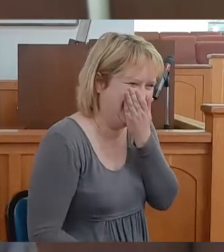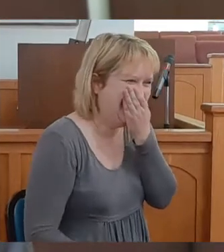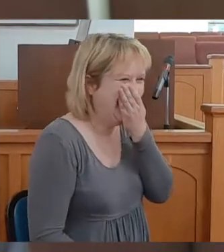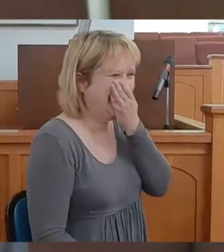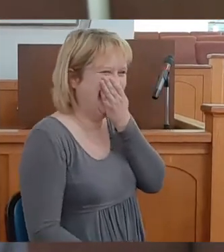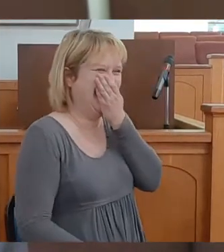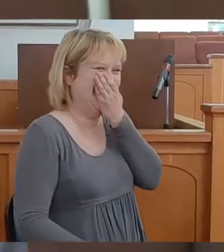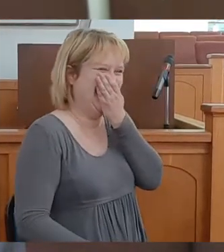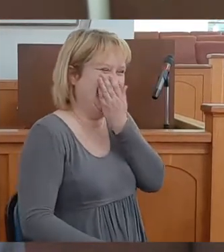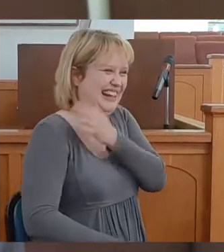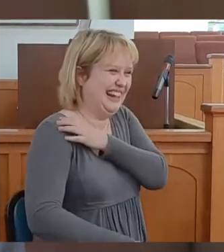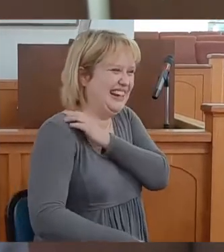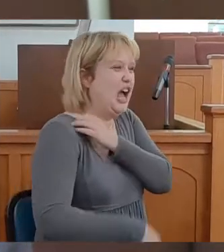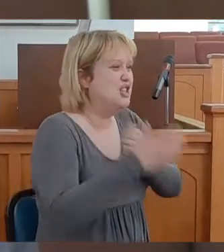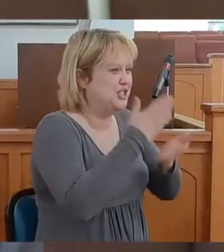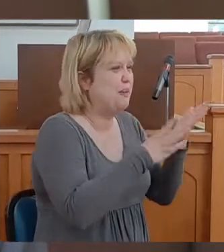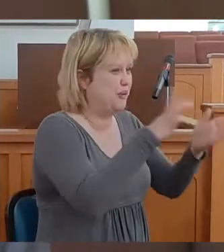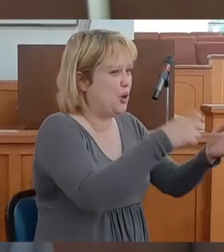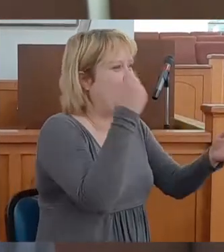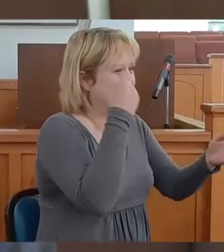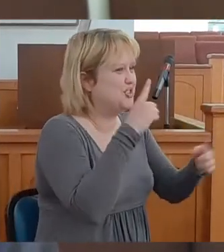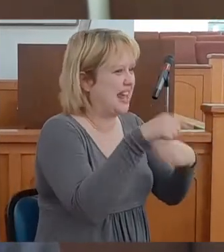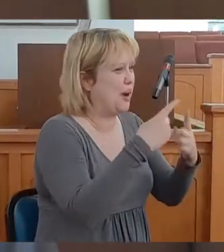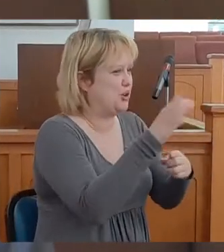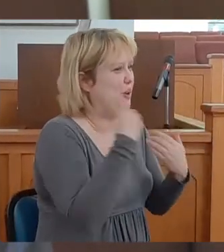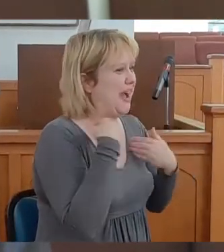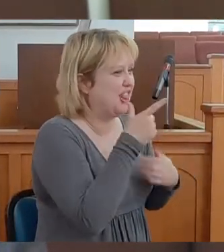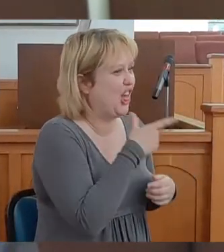Some of you will get that when you're having lunch.